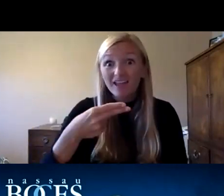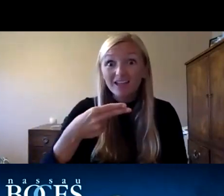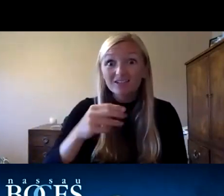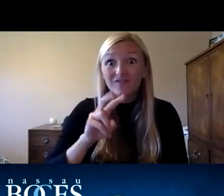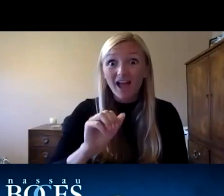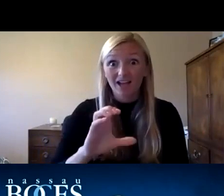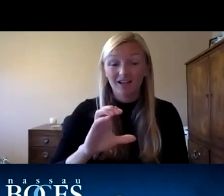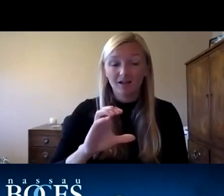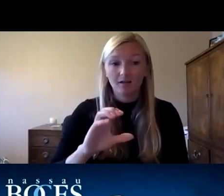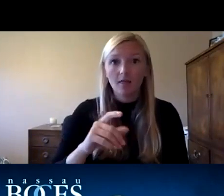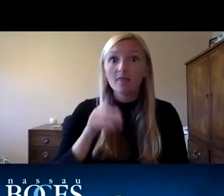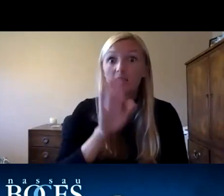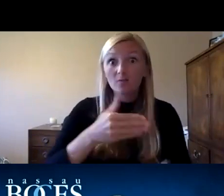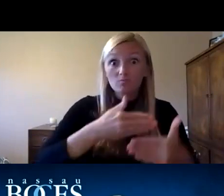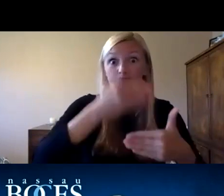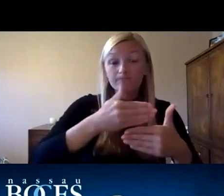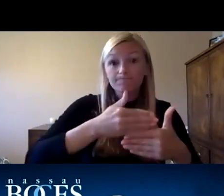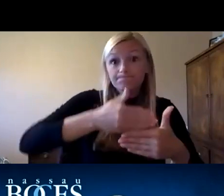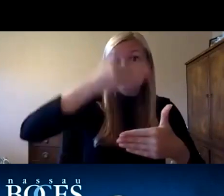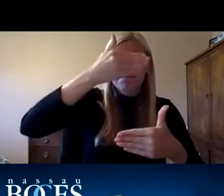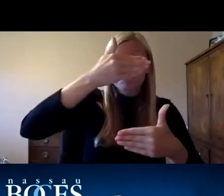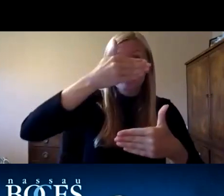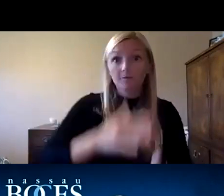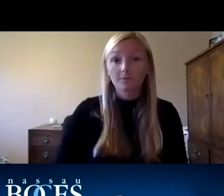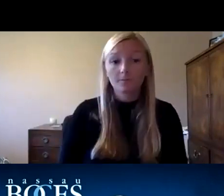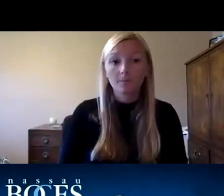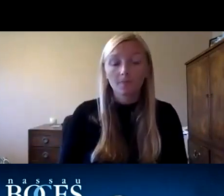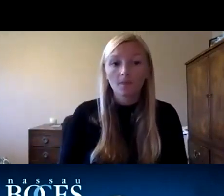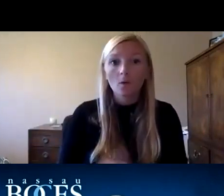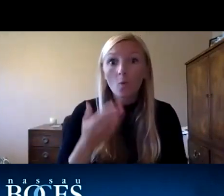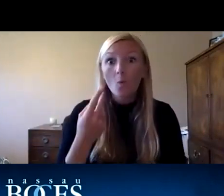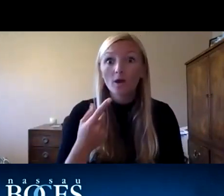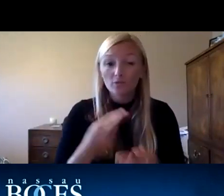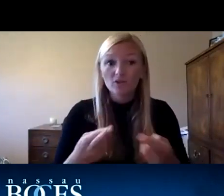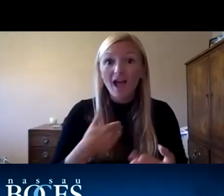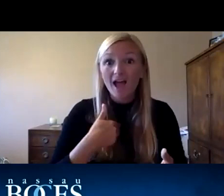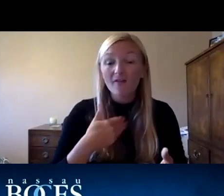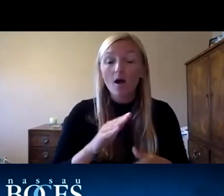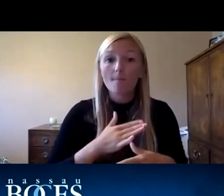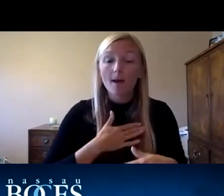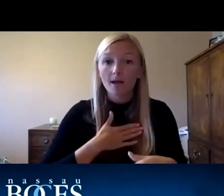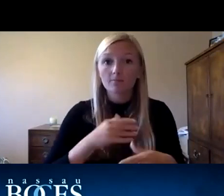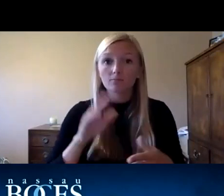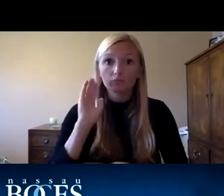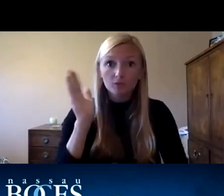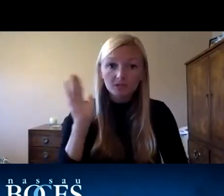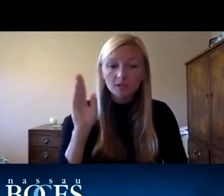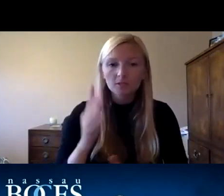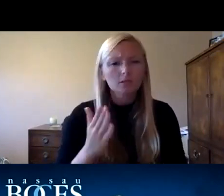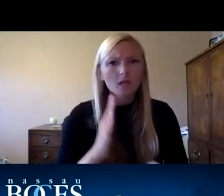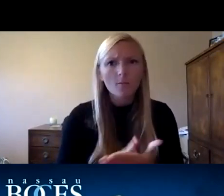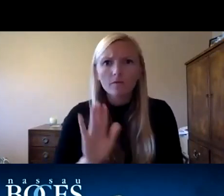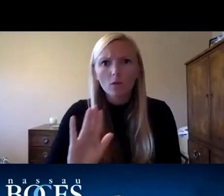um and how has that made a difference and so one of the resources um and links that i had on my presentation speaks to how some of those schools